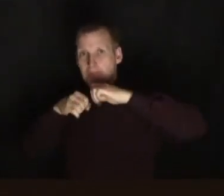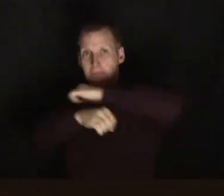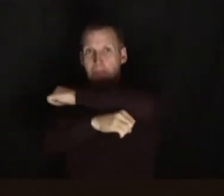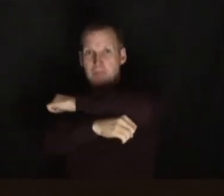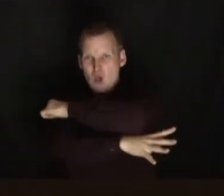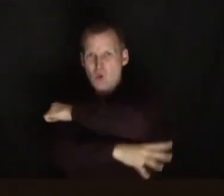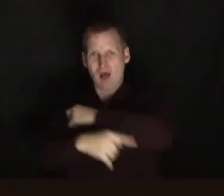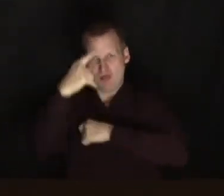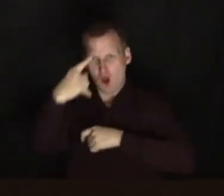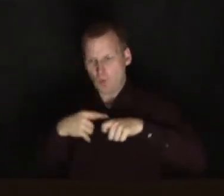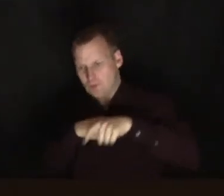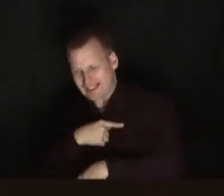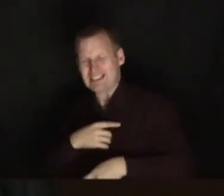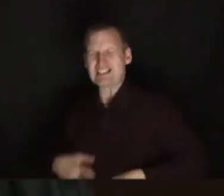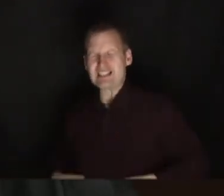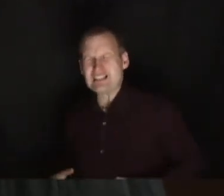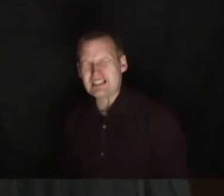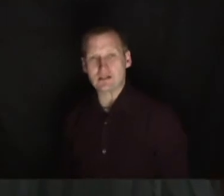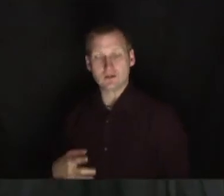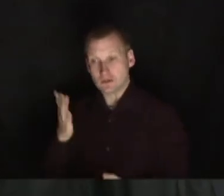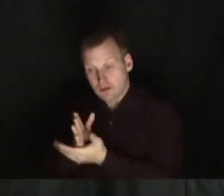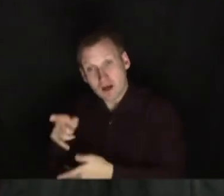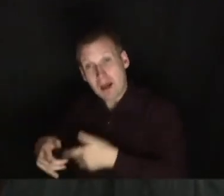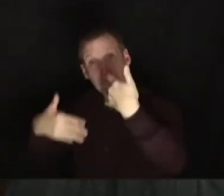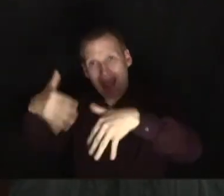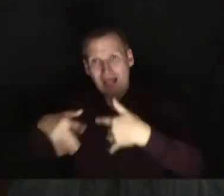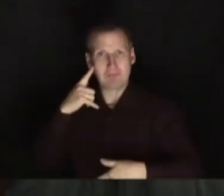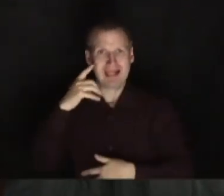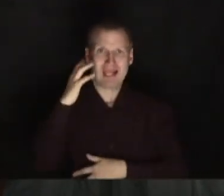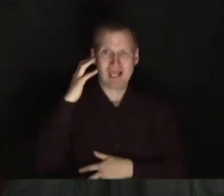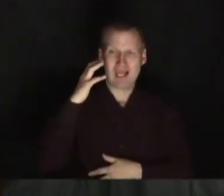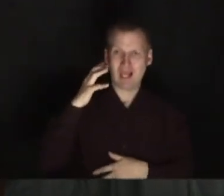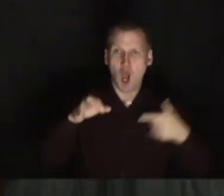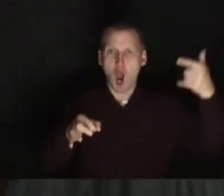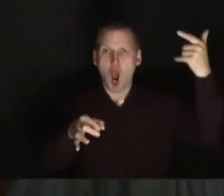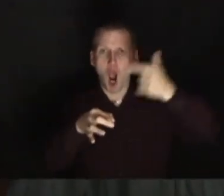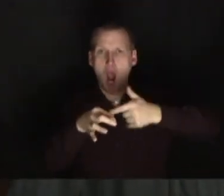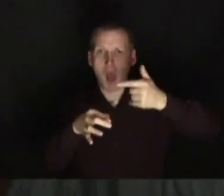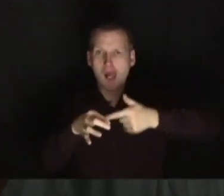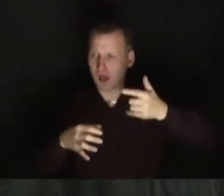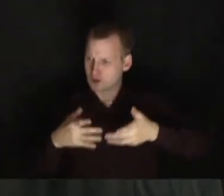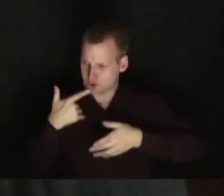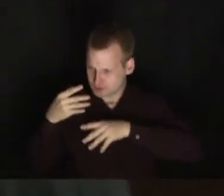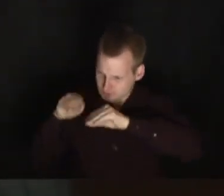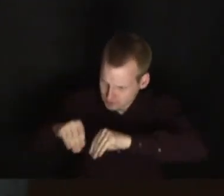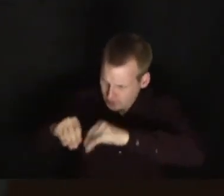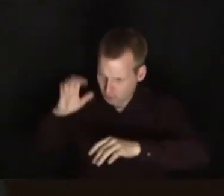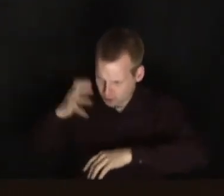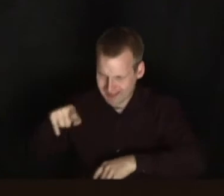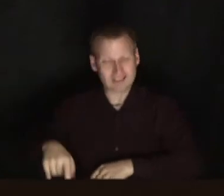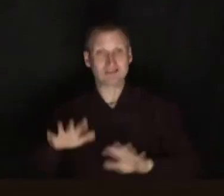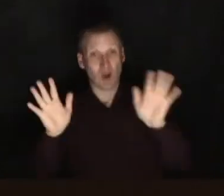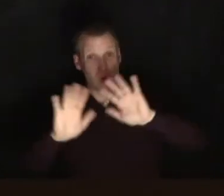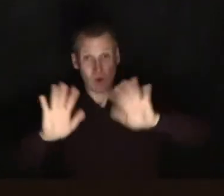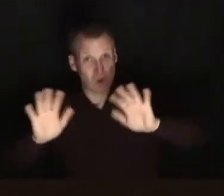Was not about the nappy. He wasn't in pain. I mean should I been oiling this child? Is this something I don't know? No it was none of those things.